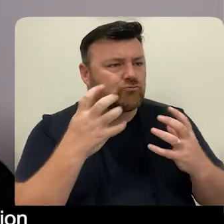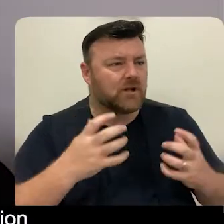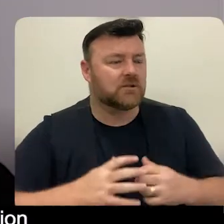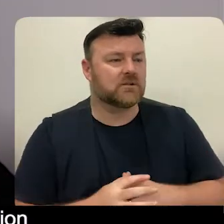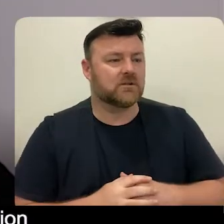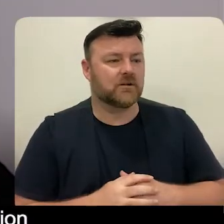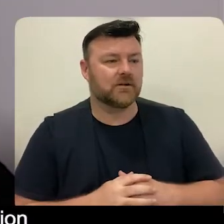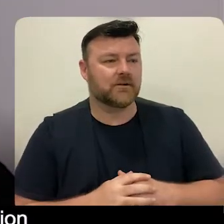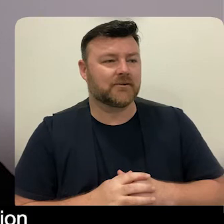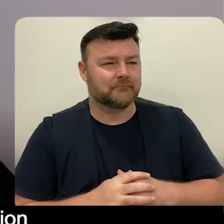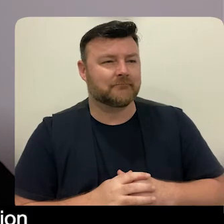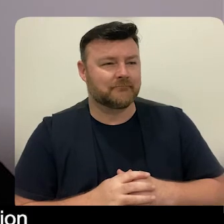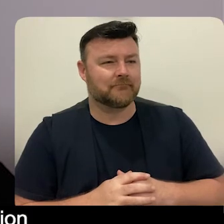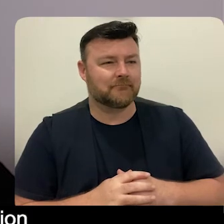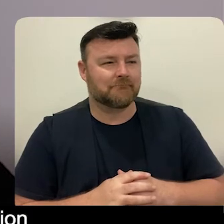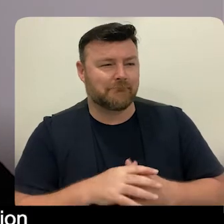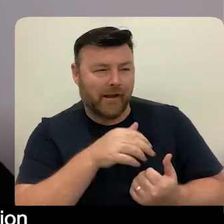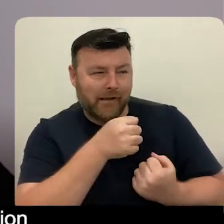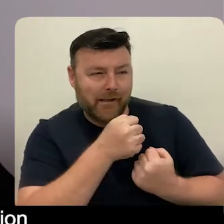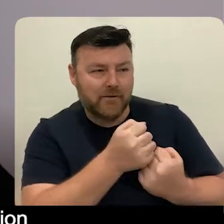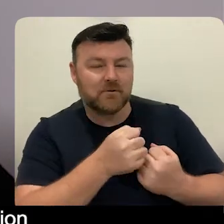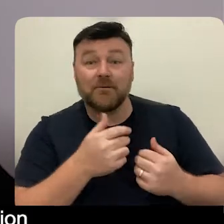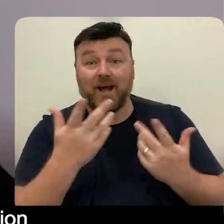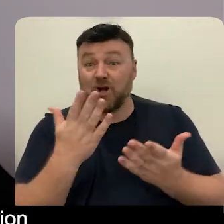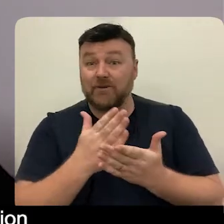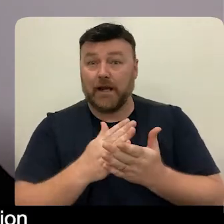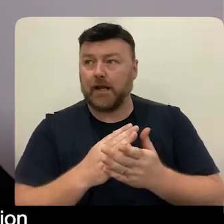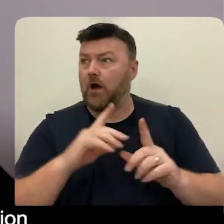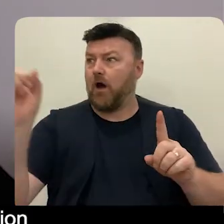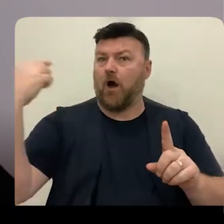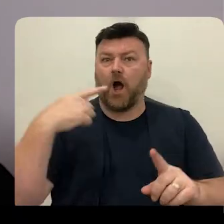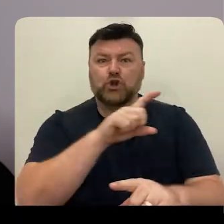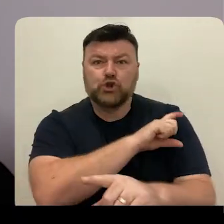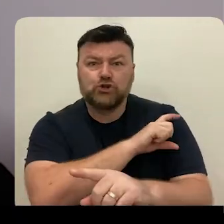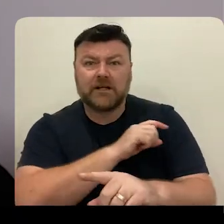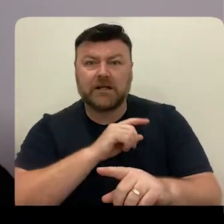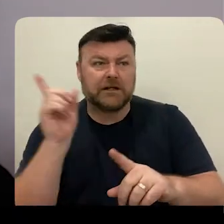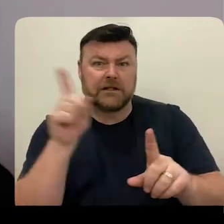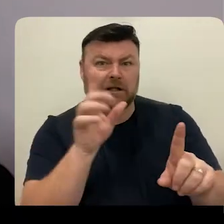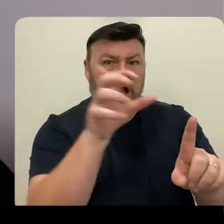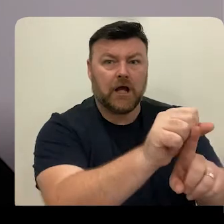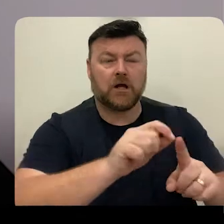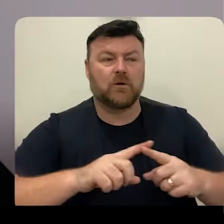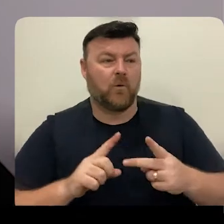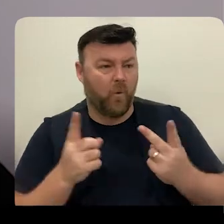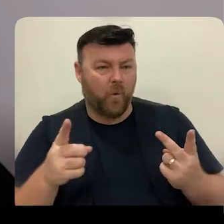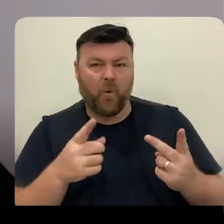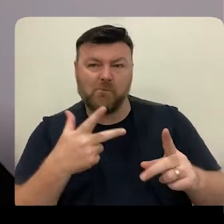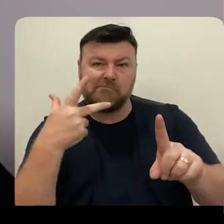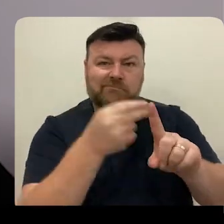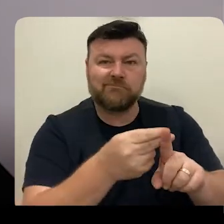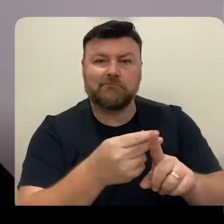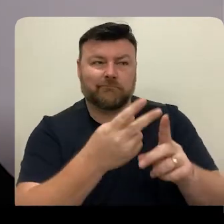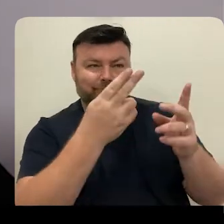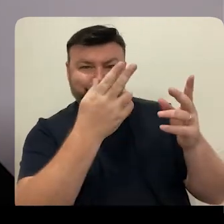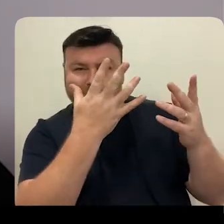Security guards and acute, acutely sedating medication are options that fade into the